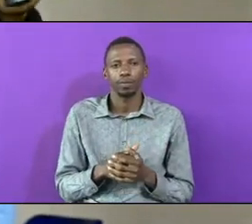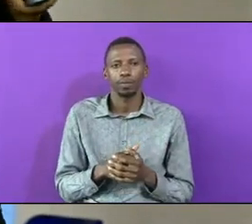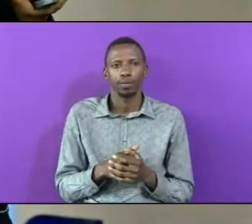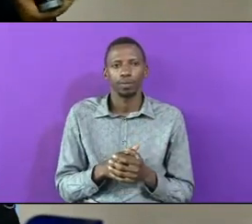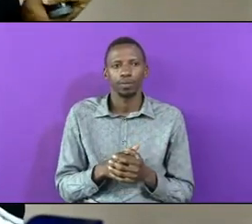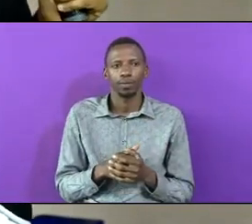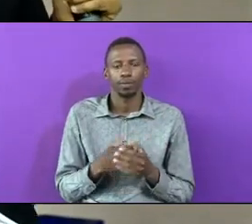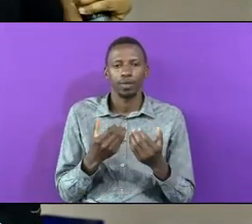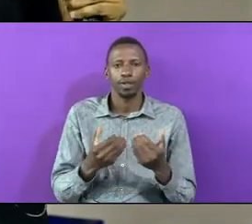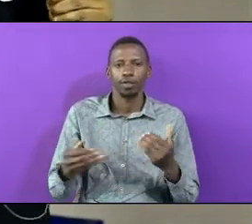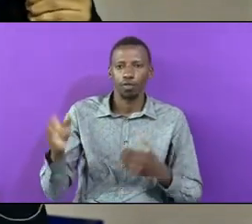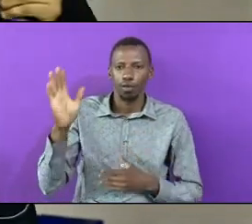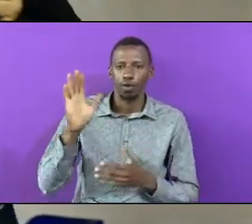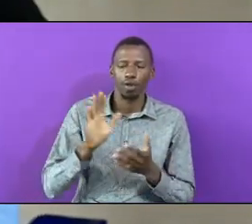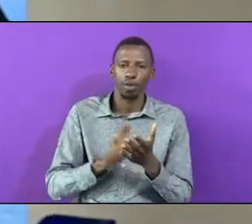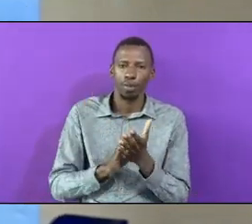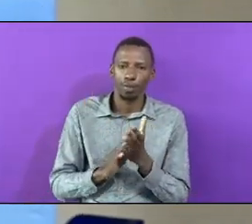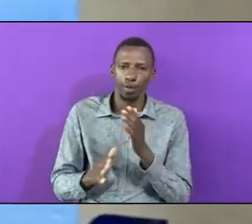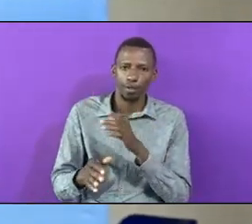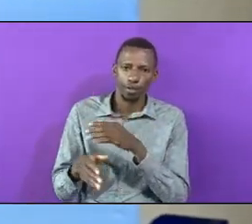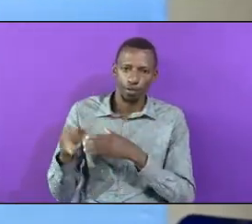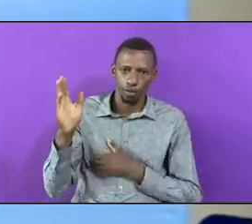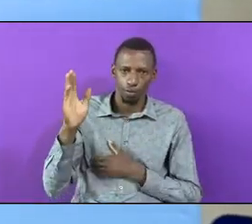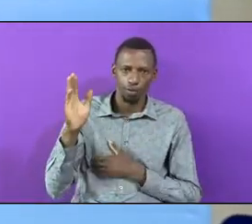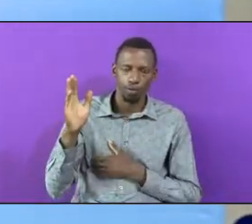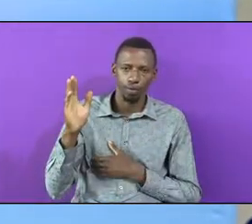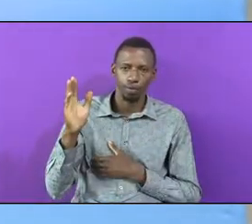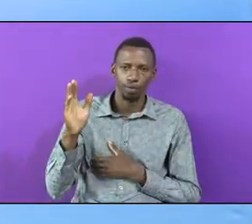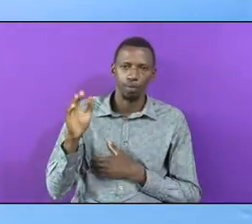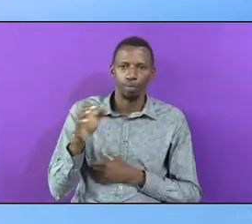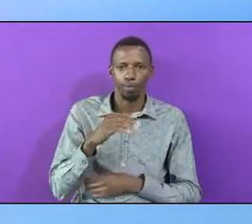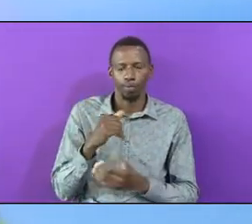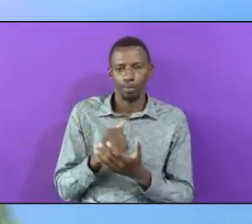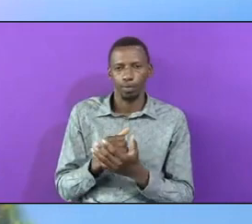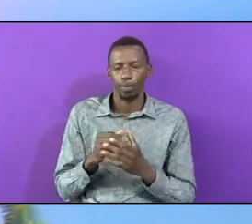It Is A Huge Task